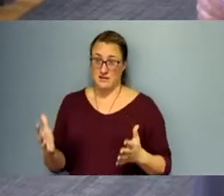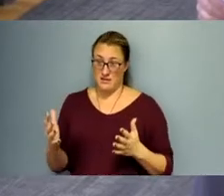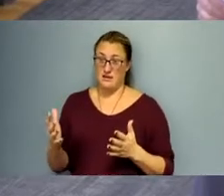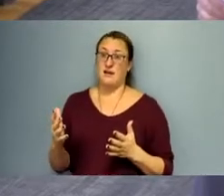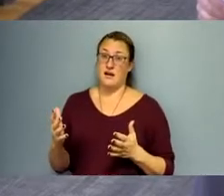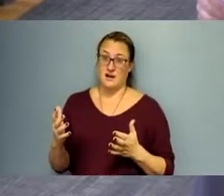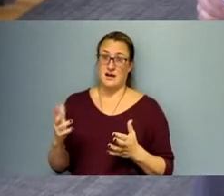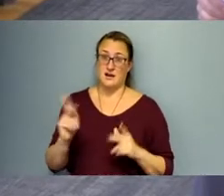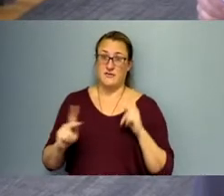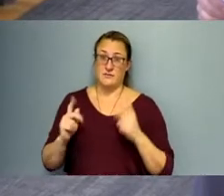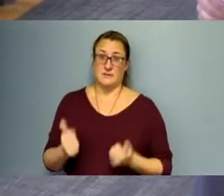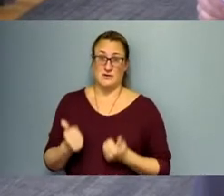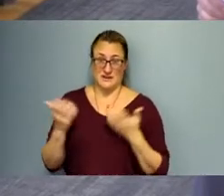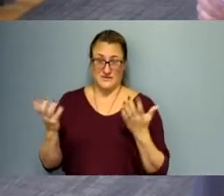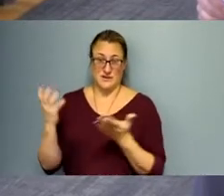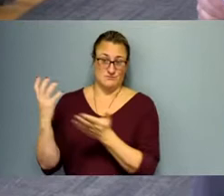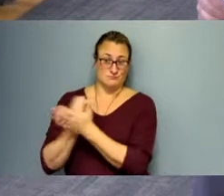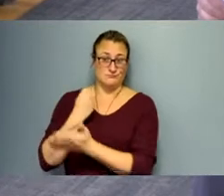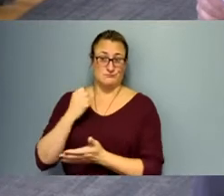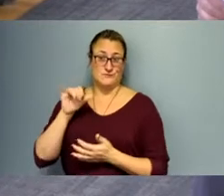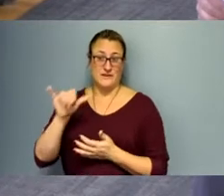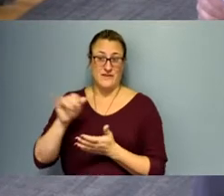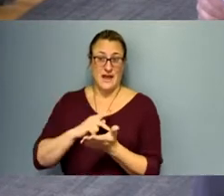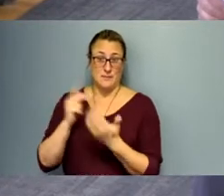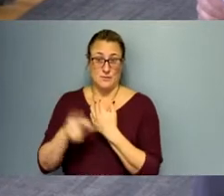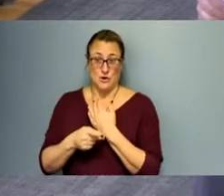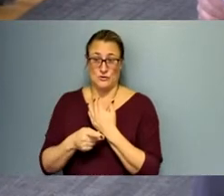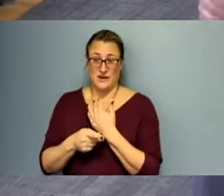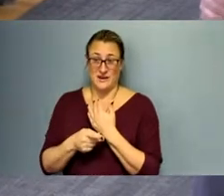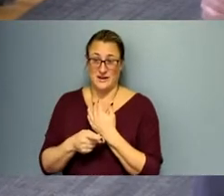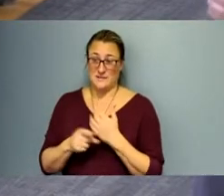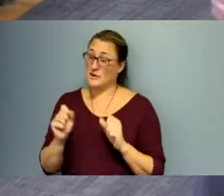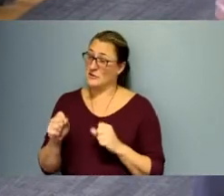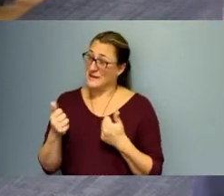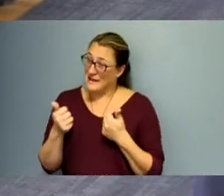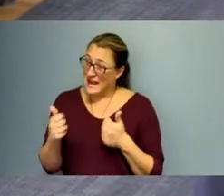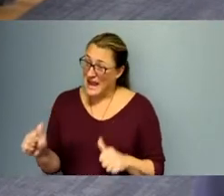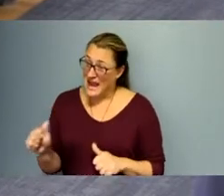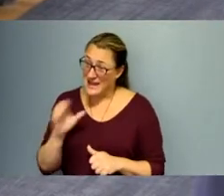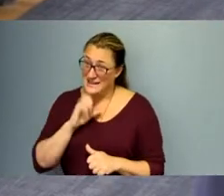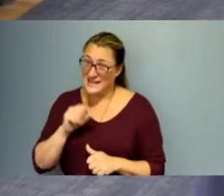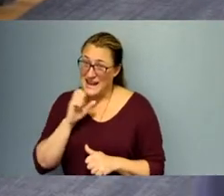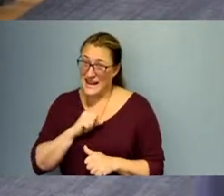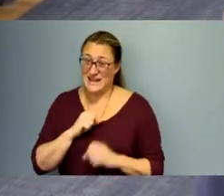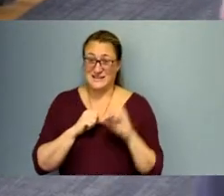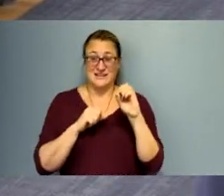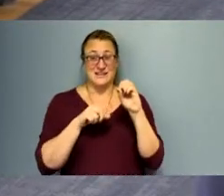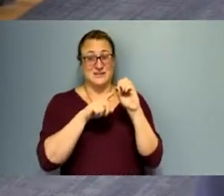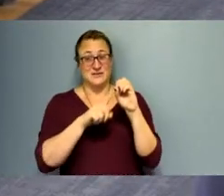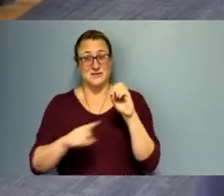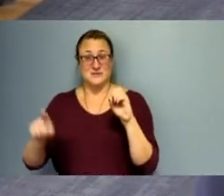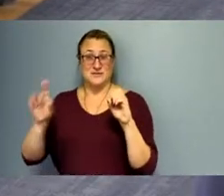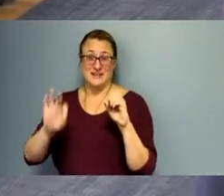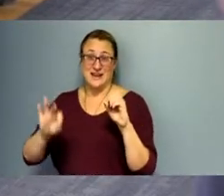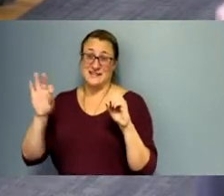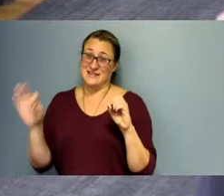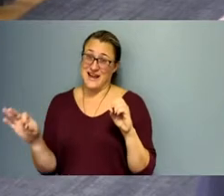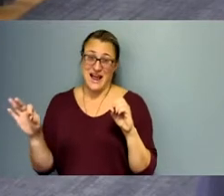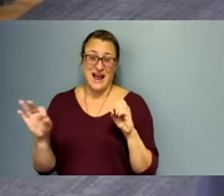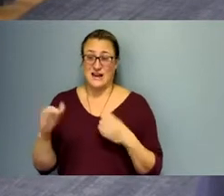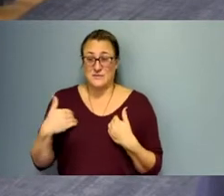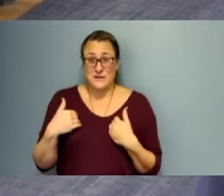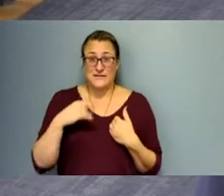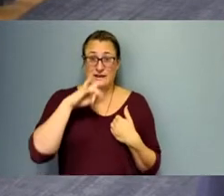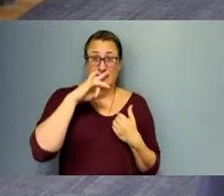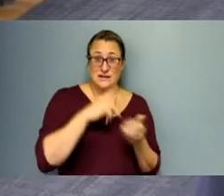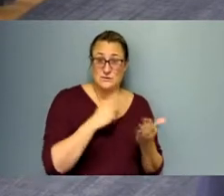advantage of that. Now that's like 0 to 99 years of age, right? Our kids programs, our programs that we have for